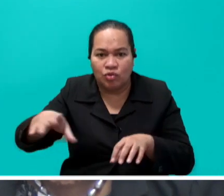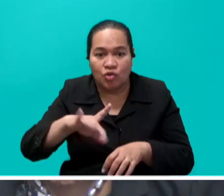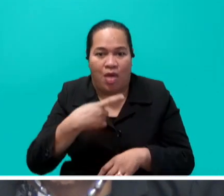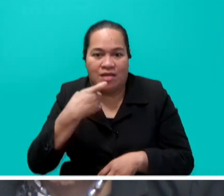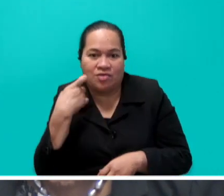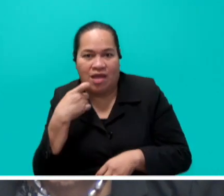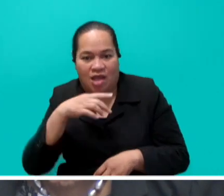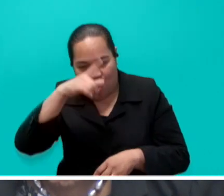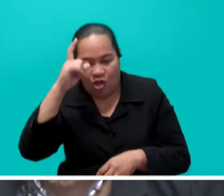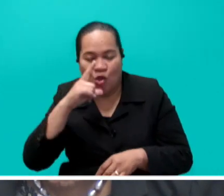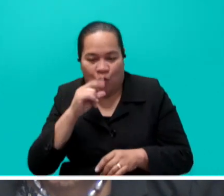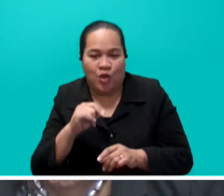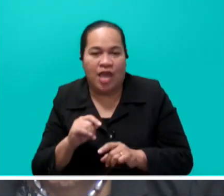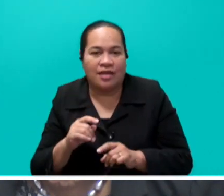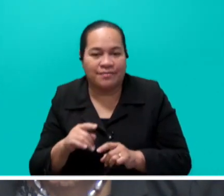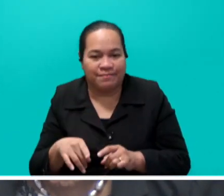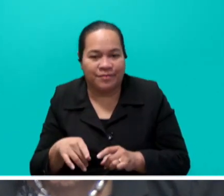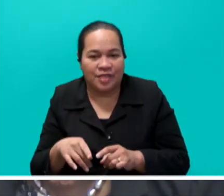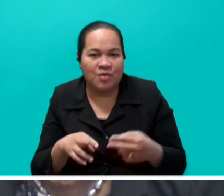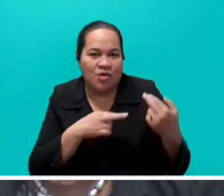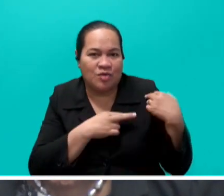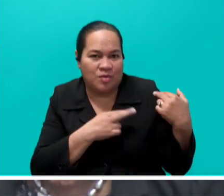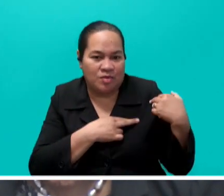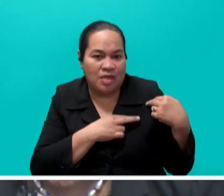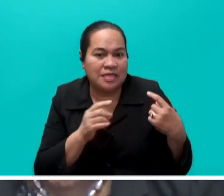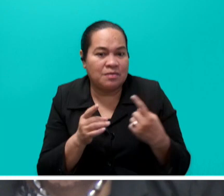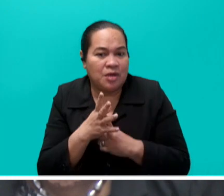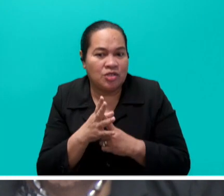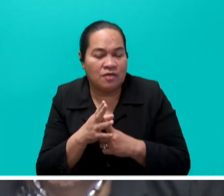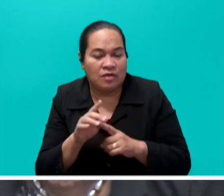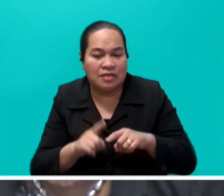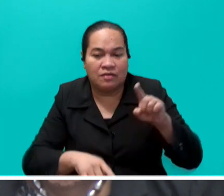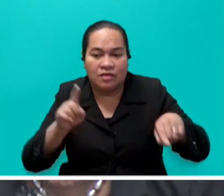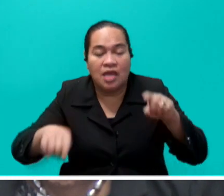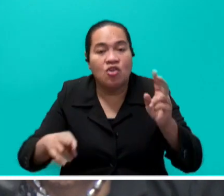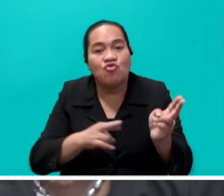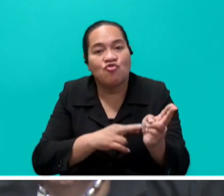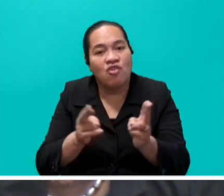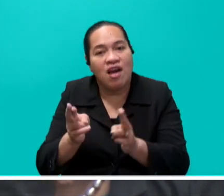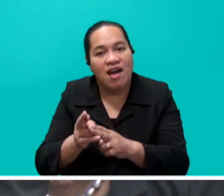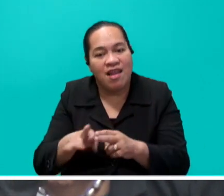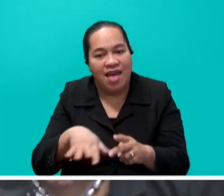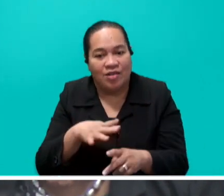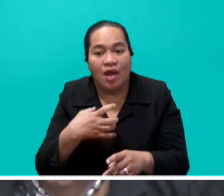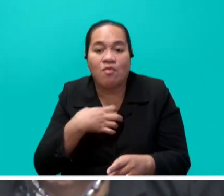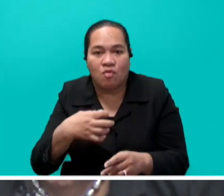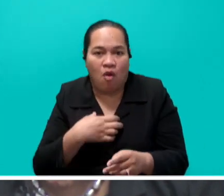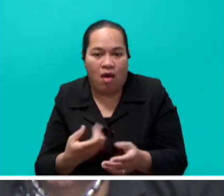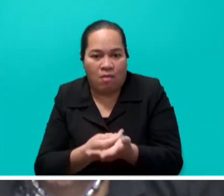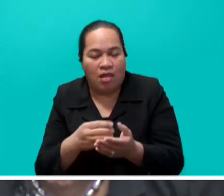up public health roles, especially for nursing stations in our rural areas, but also